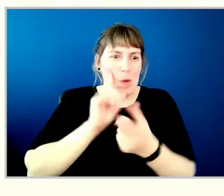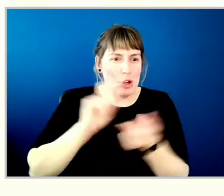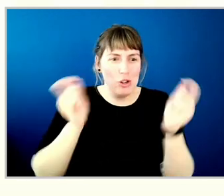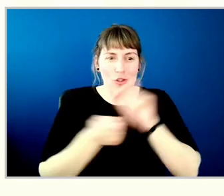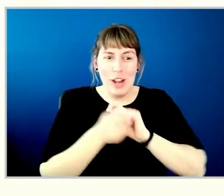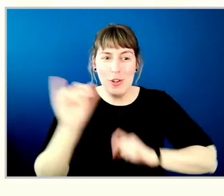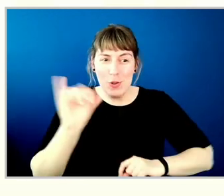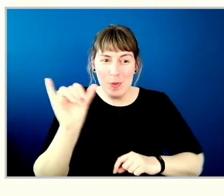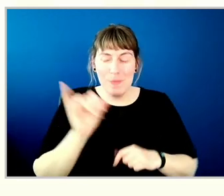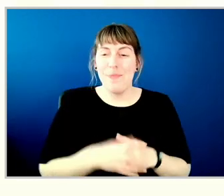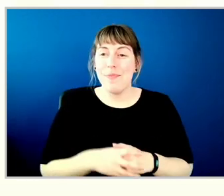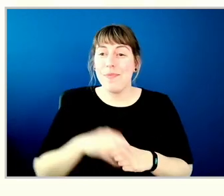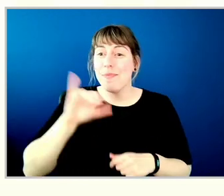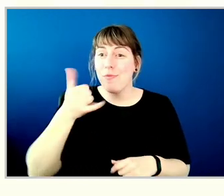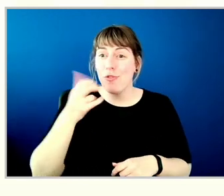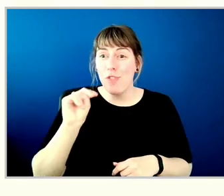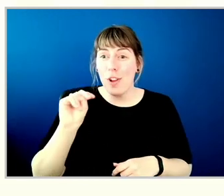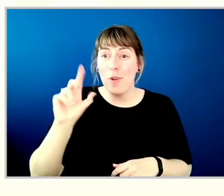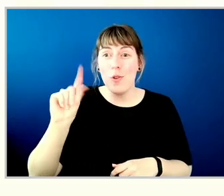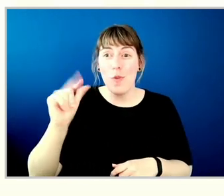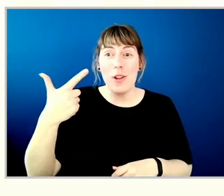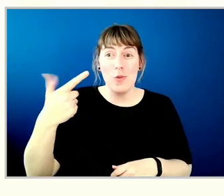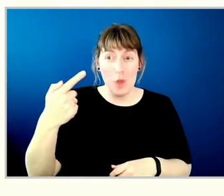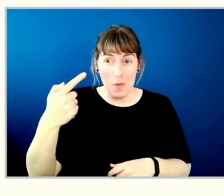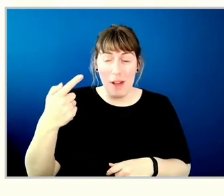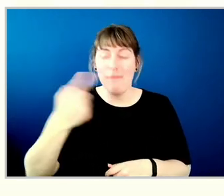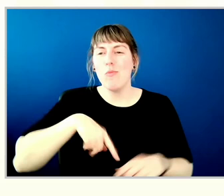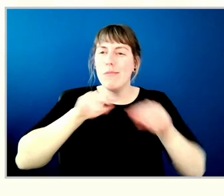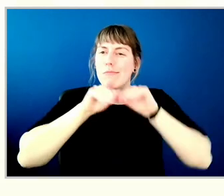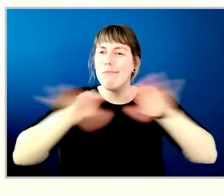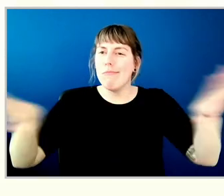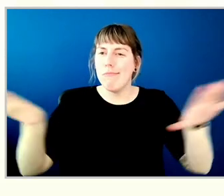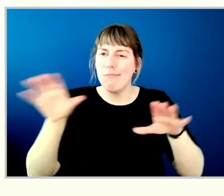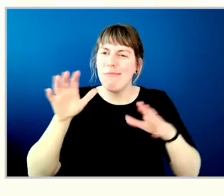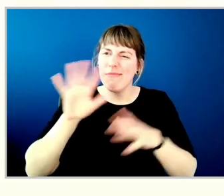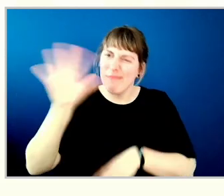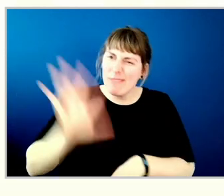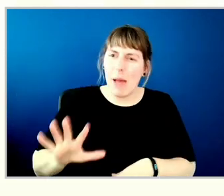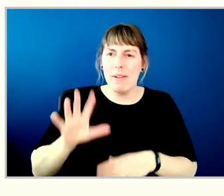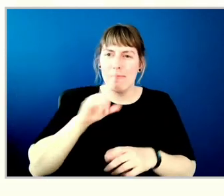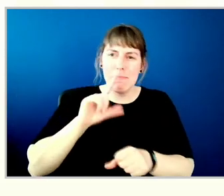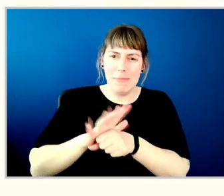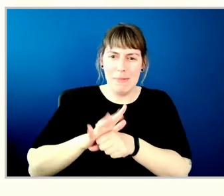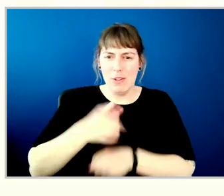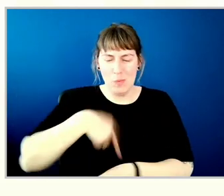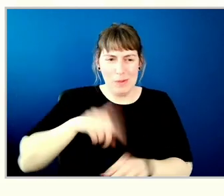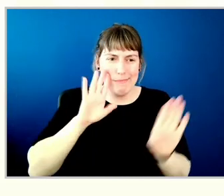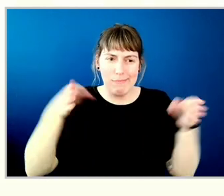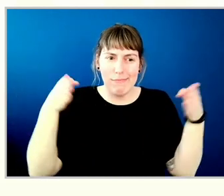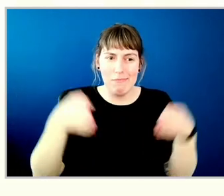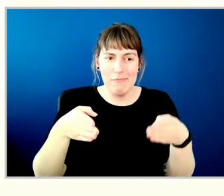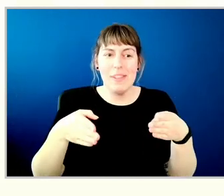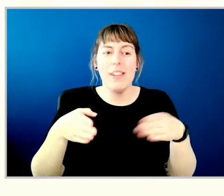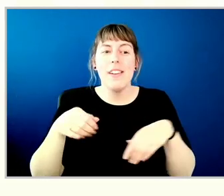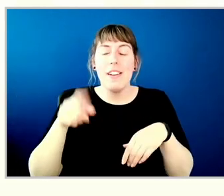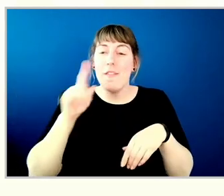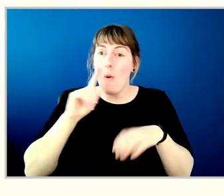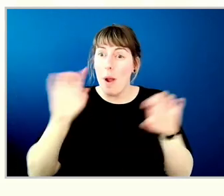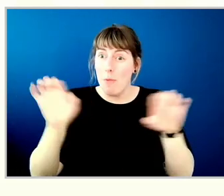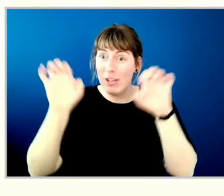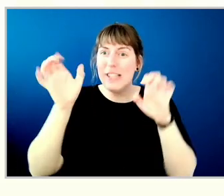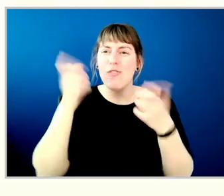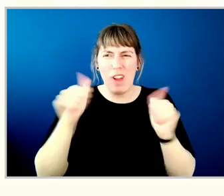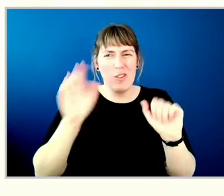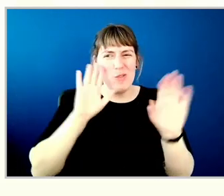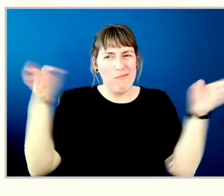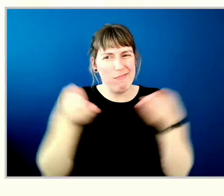In January 2021, we launched our climate commitments, pledging to do more to address the ongoing climate emergency. We are working to